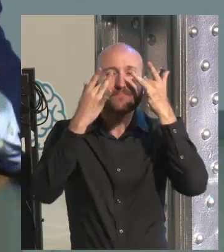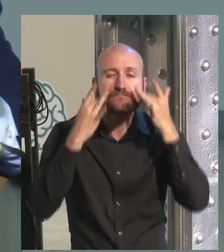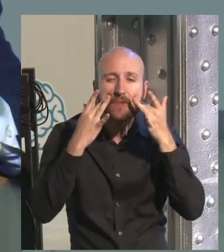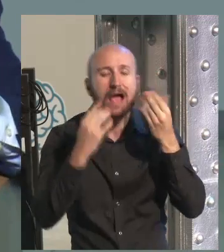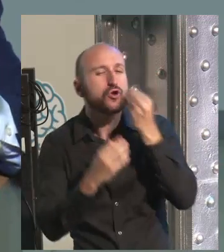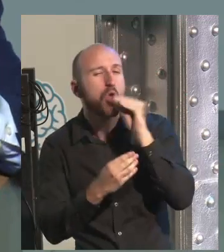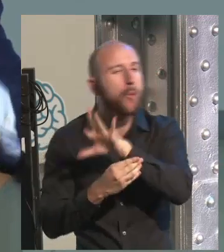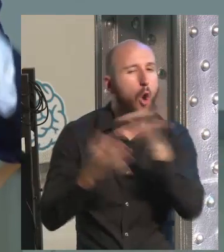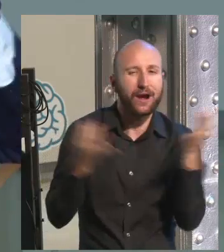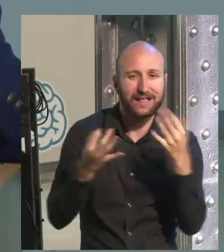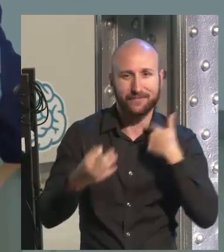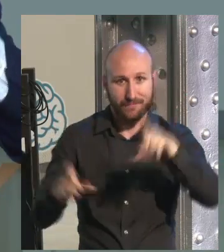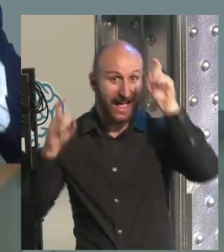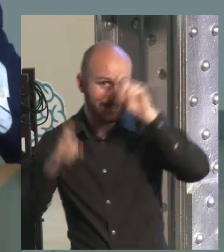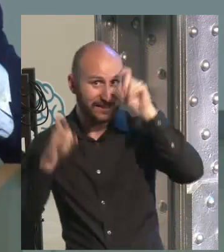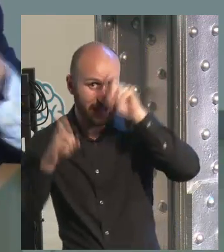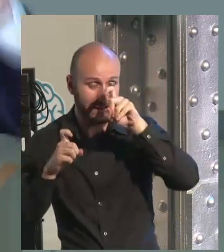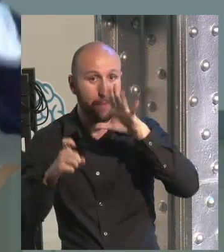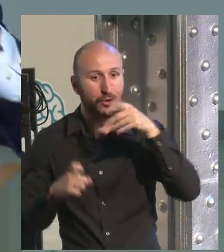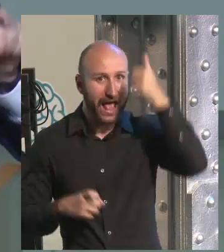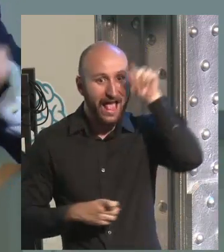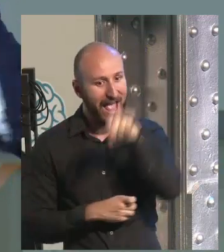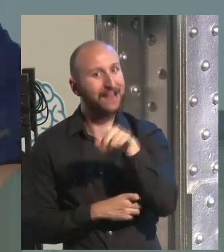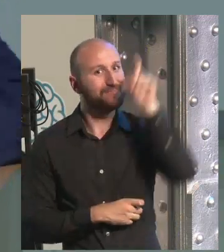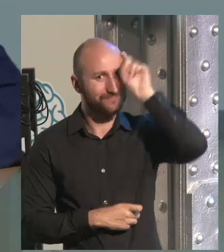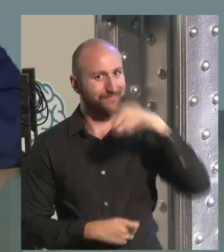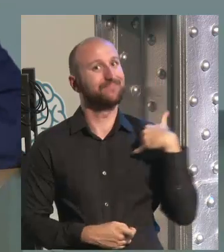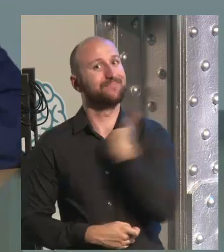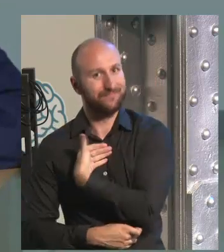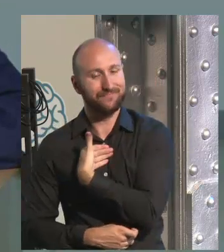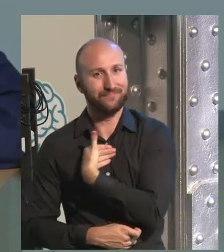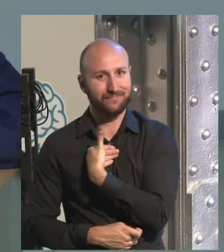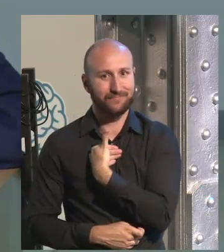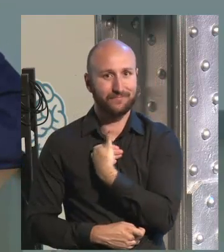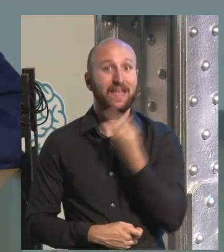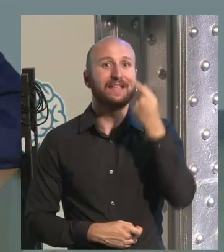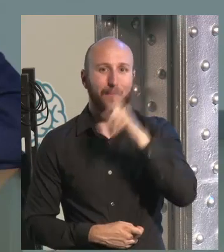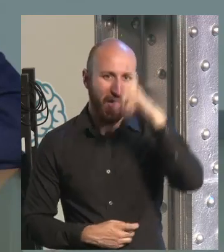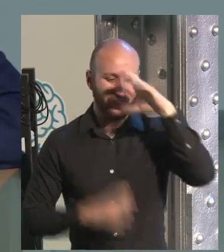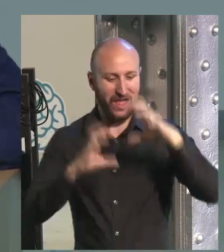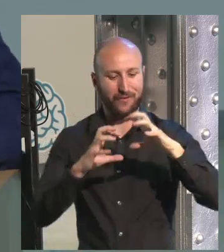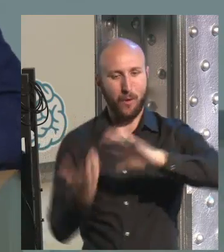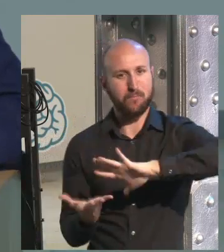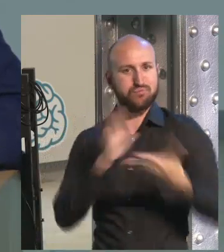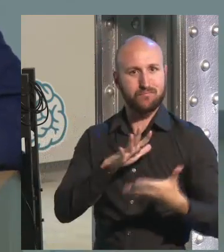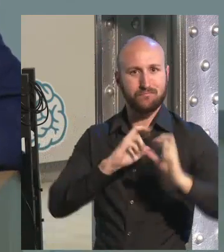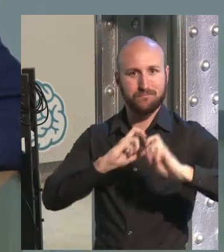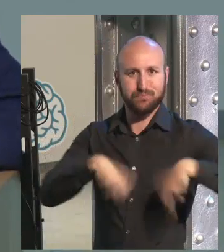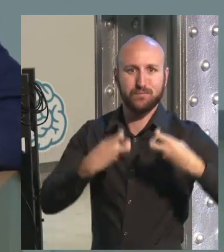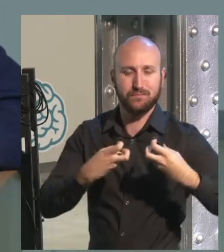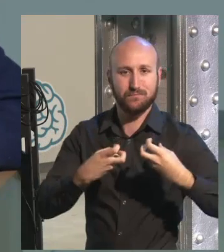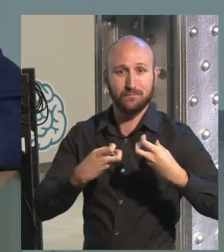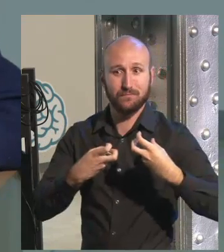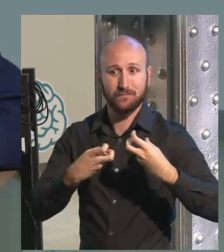best way is to try to teach it. Because the teacher will also learn